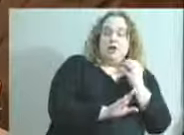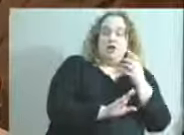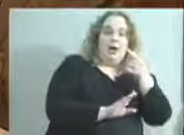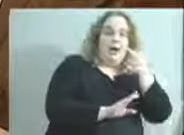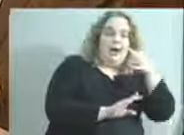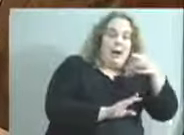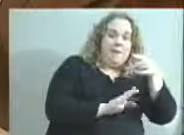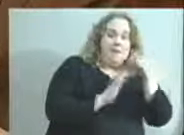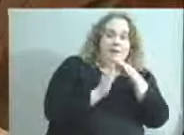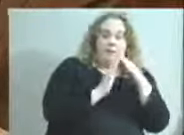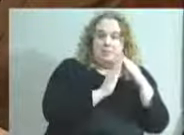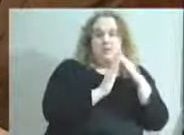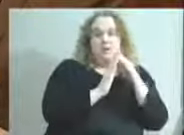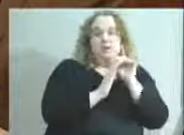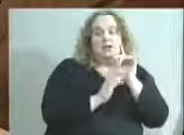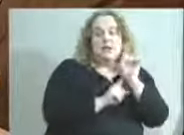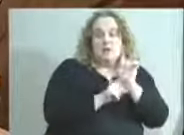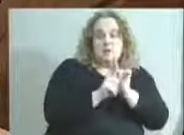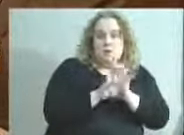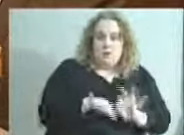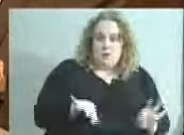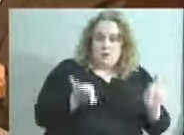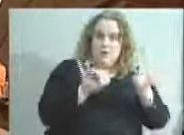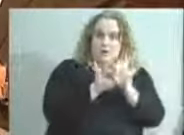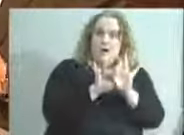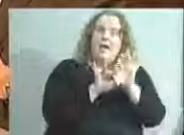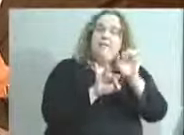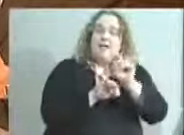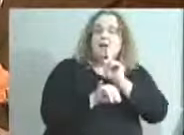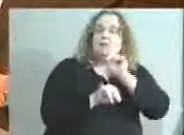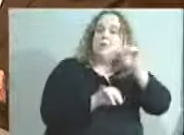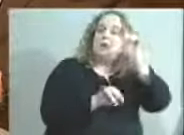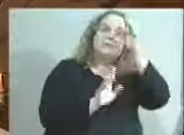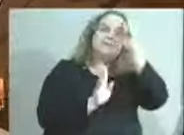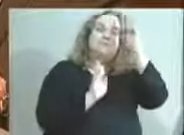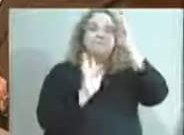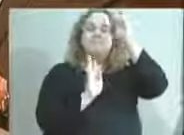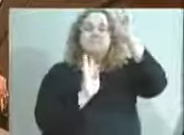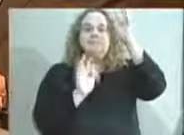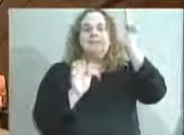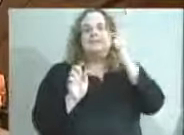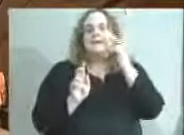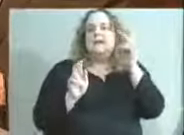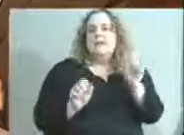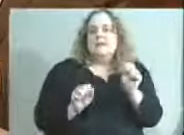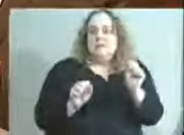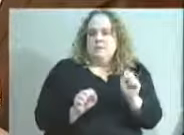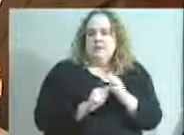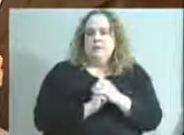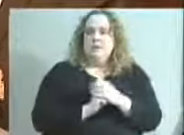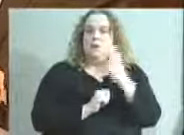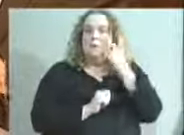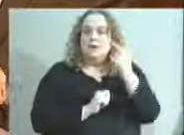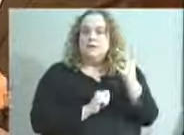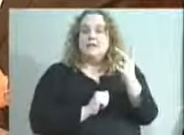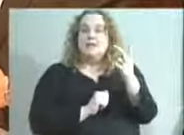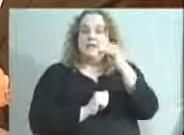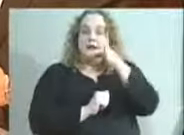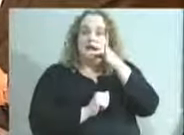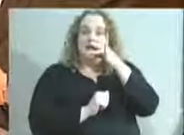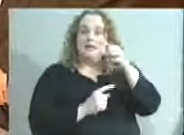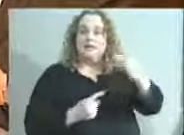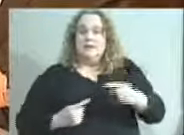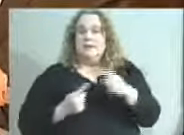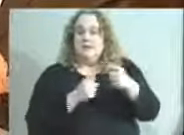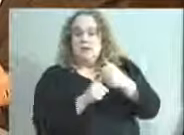Because that's what sparks a student's imagination and possibilities for what can be. And when we see our kids that are struggling the most,